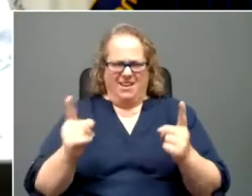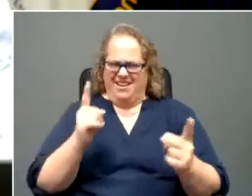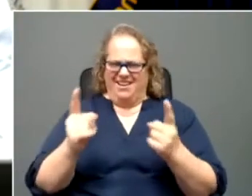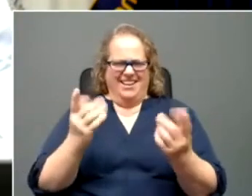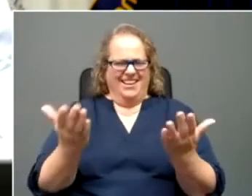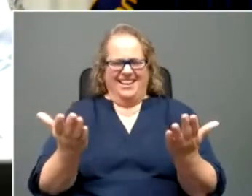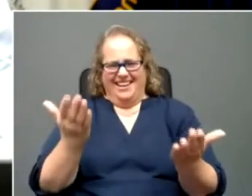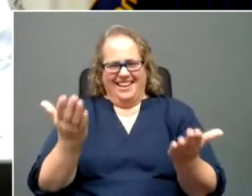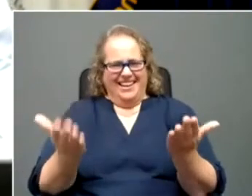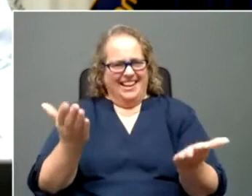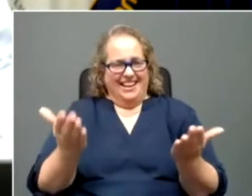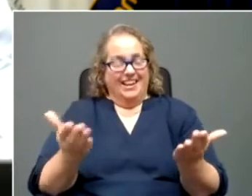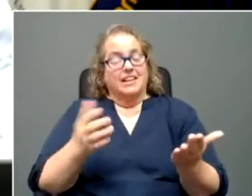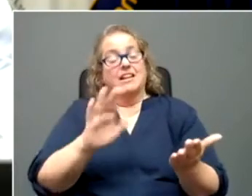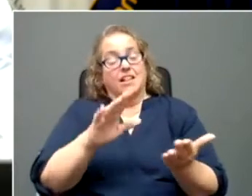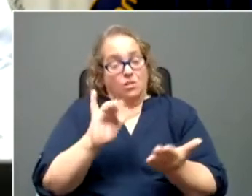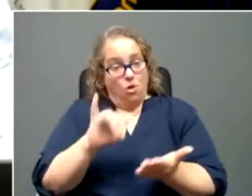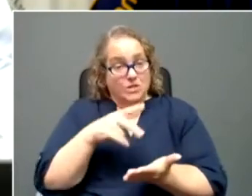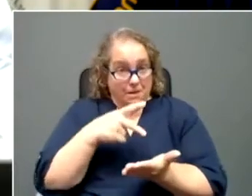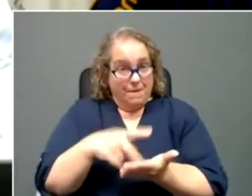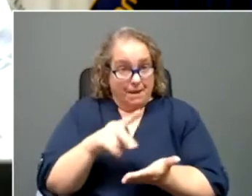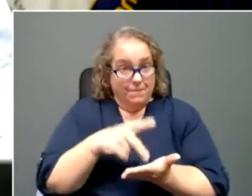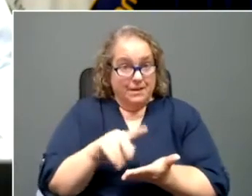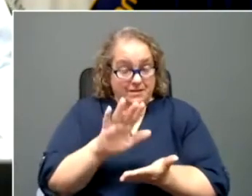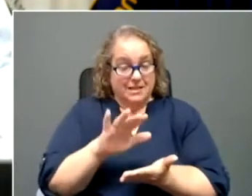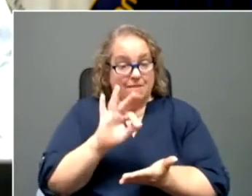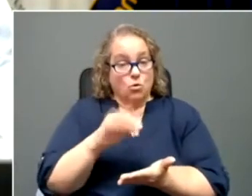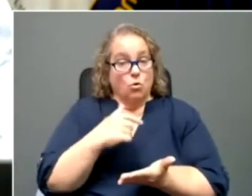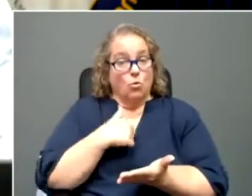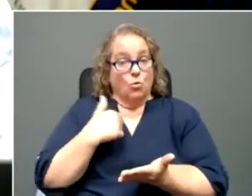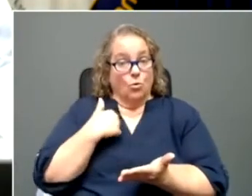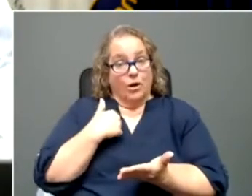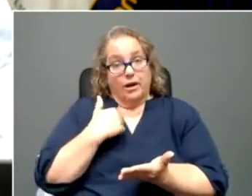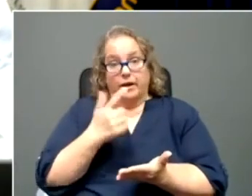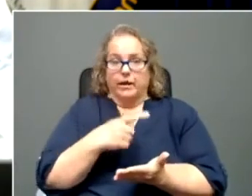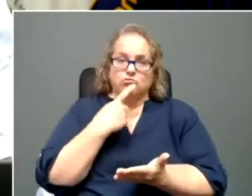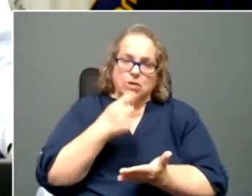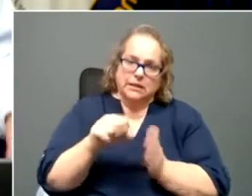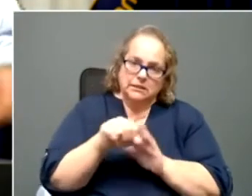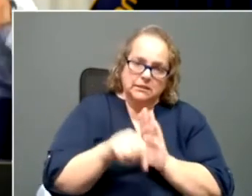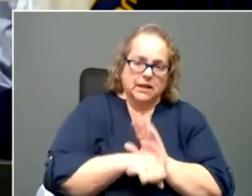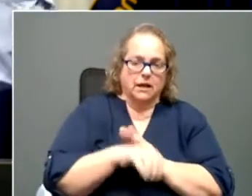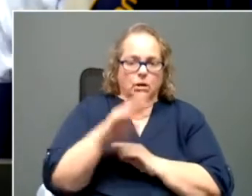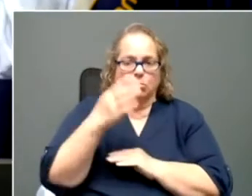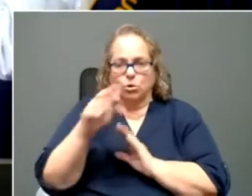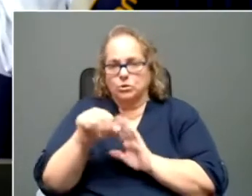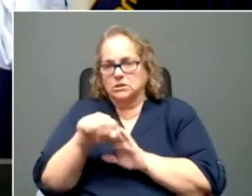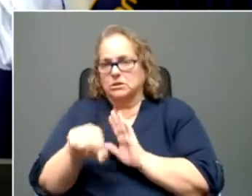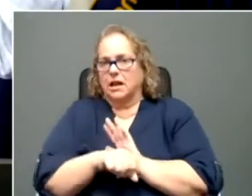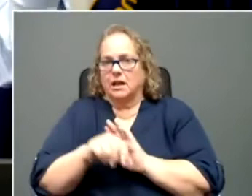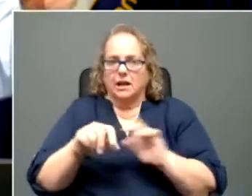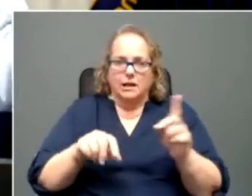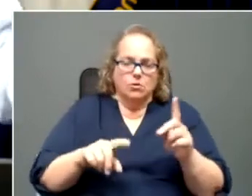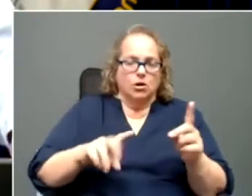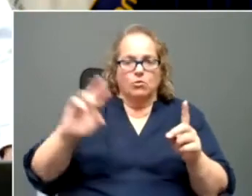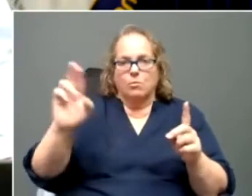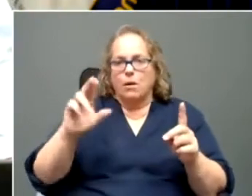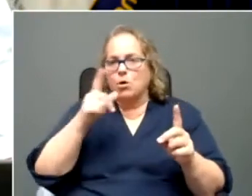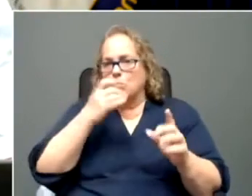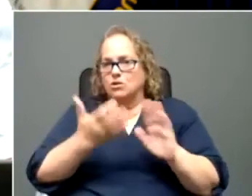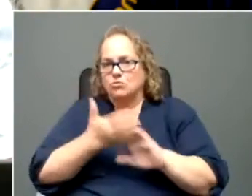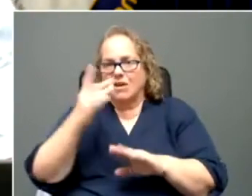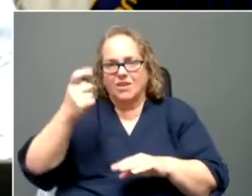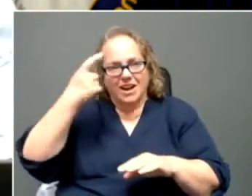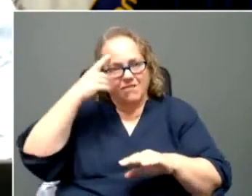those payments. If we get out of the red state, blue state or or, um, uh, who wants to run for governor or all that